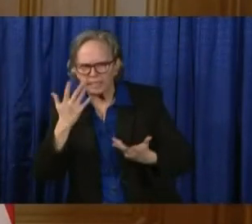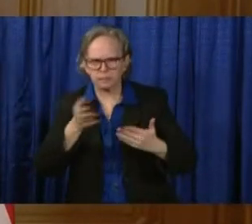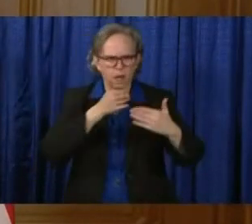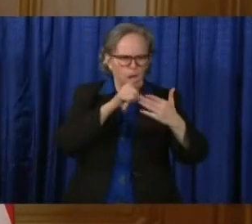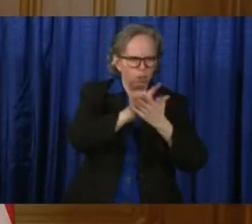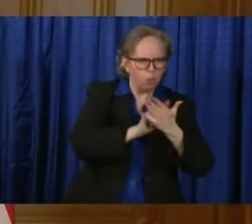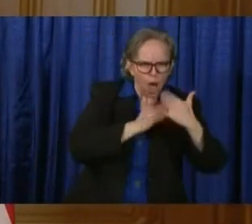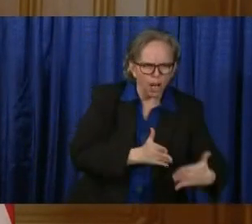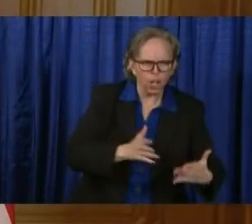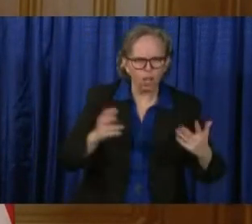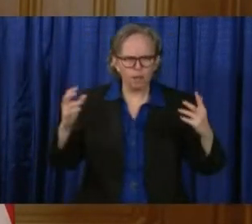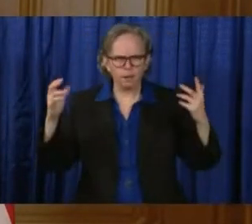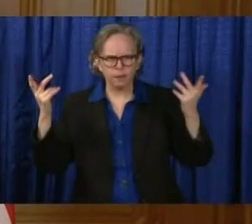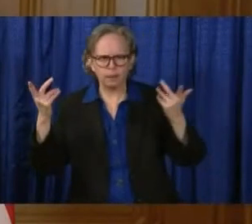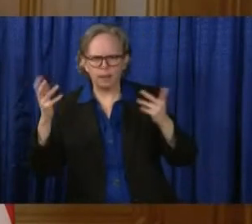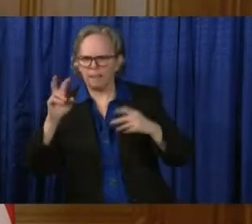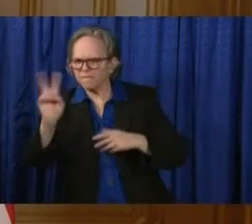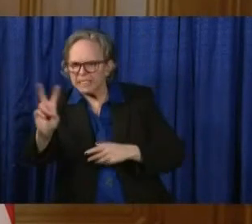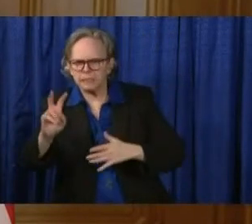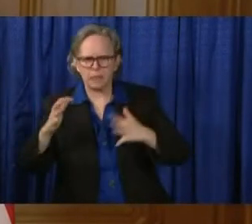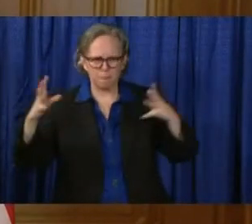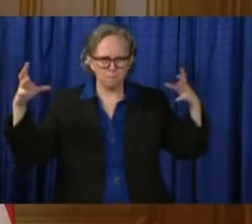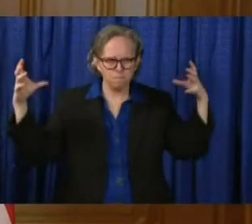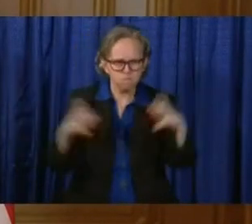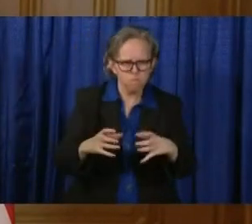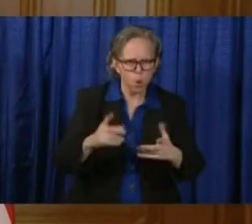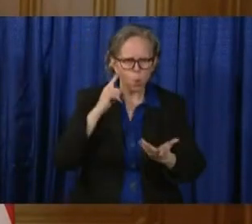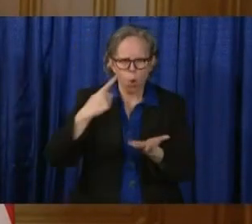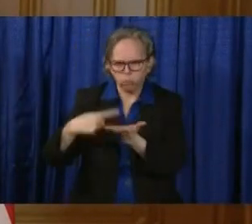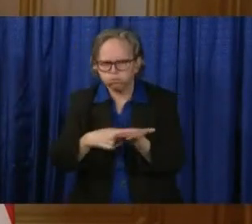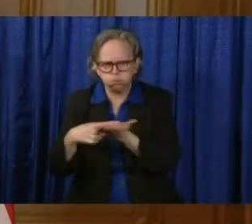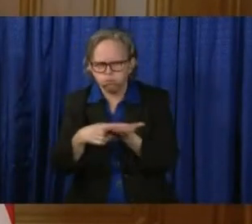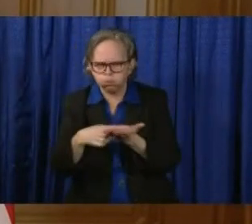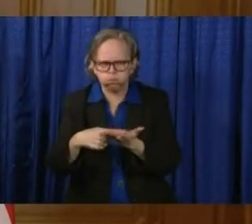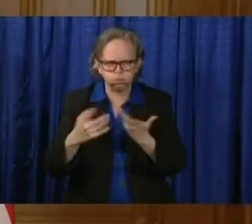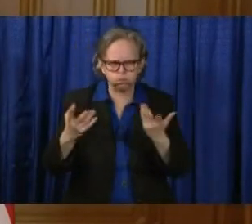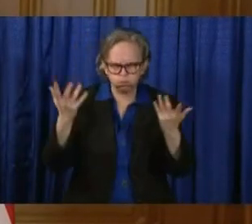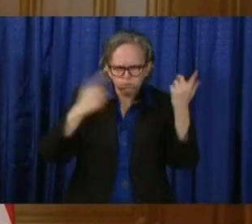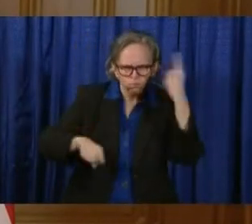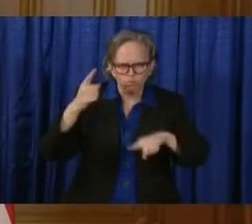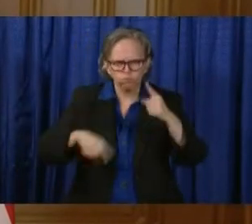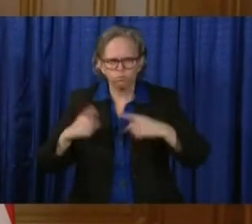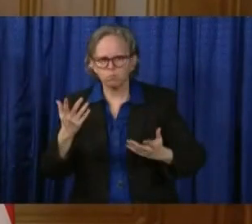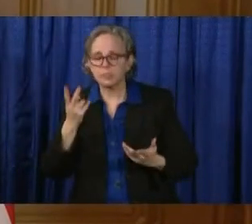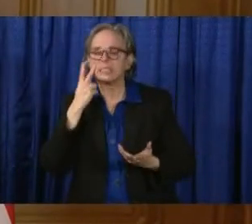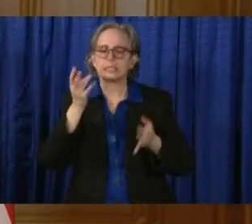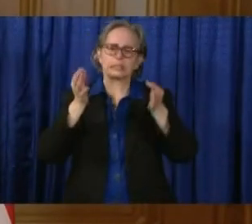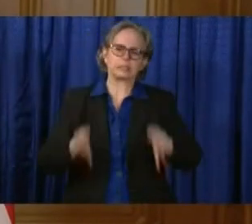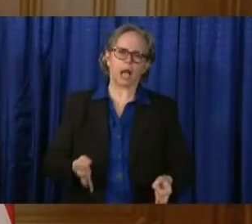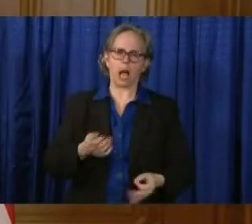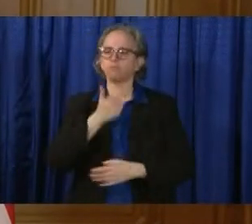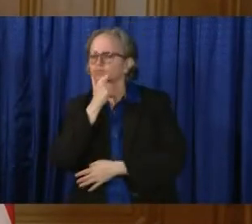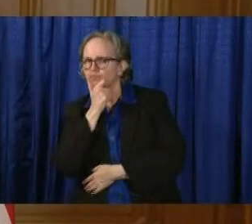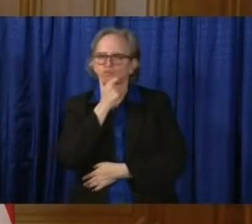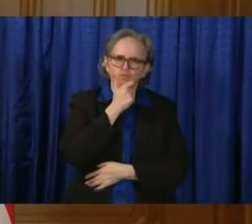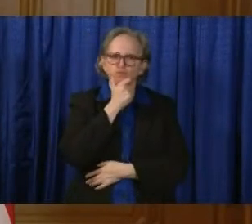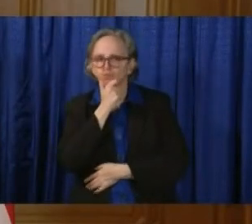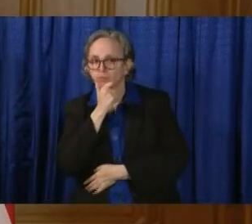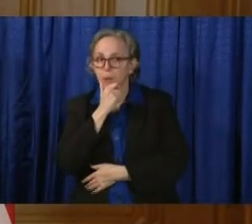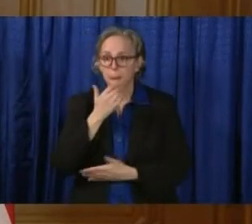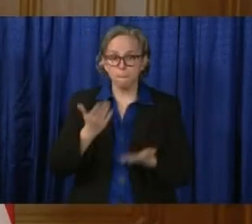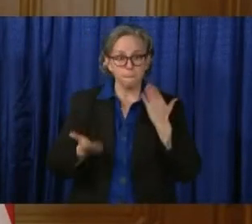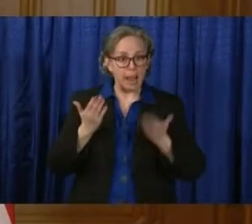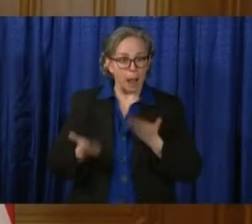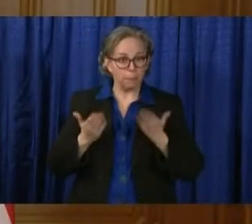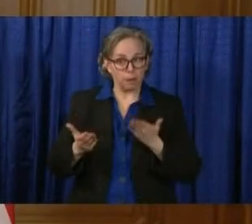is best. But we want to tee this up for them and basically say these are some potential ones. We will be announcing some more